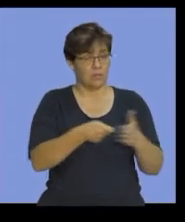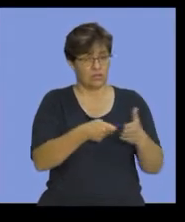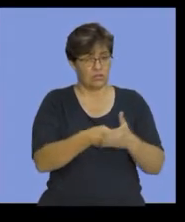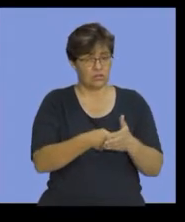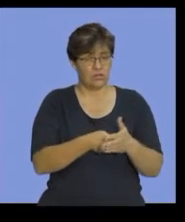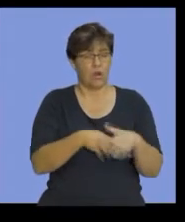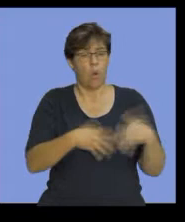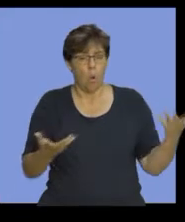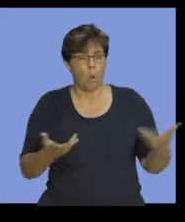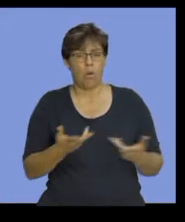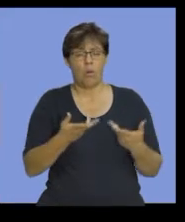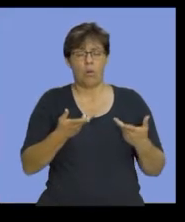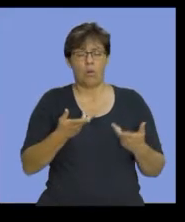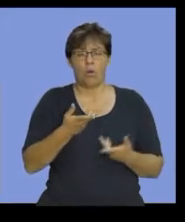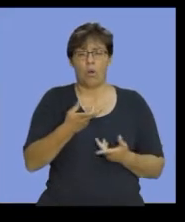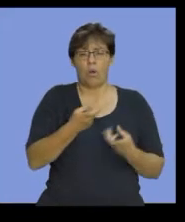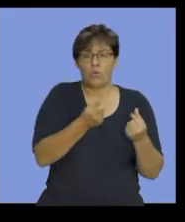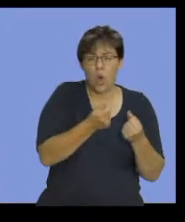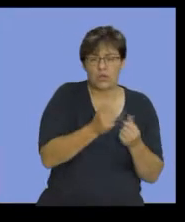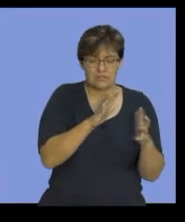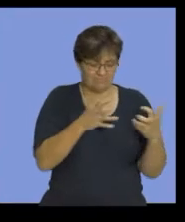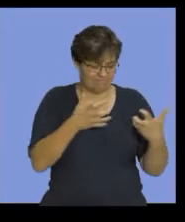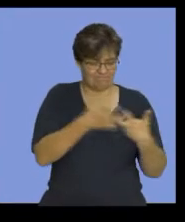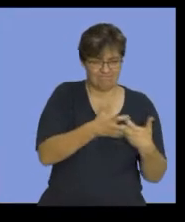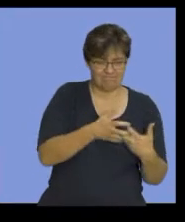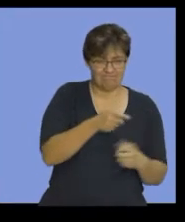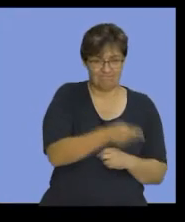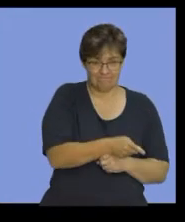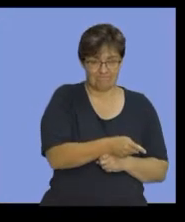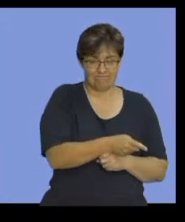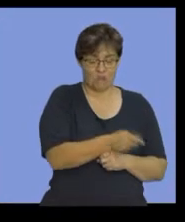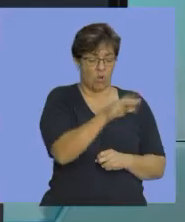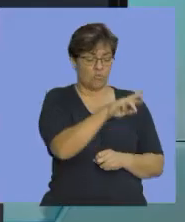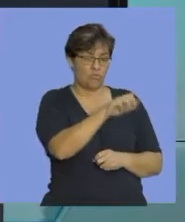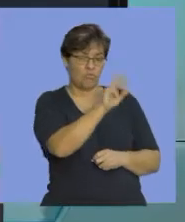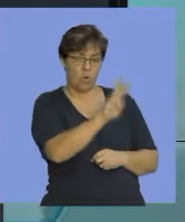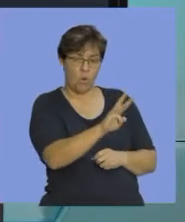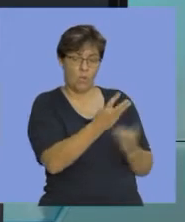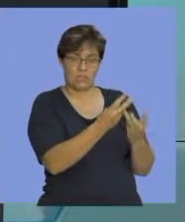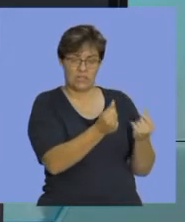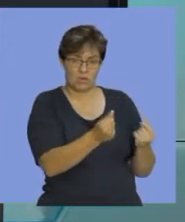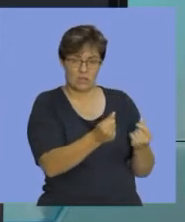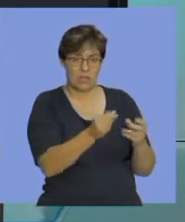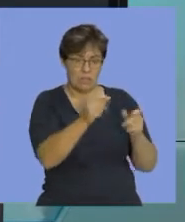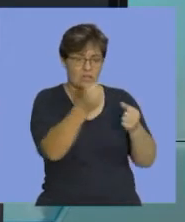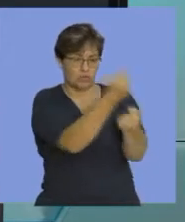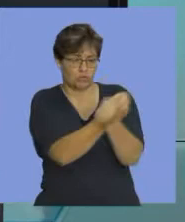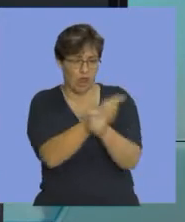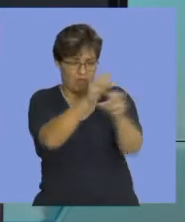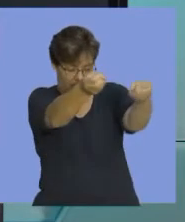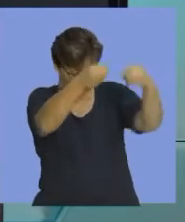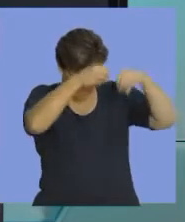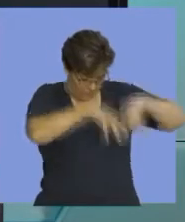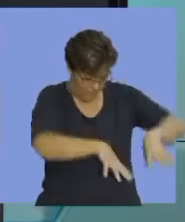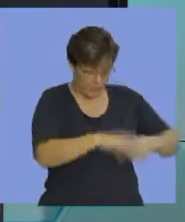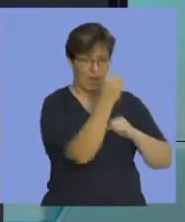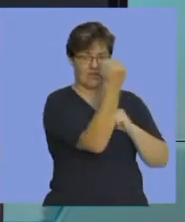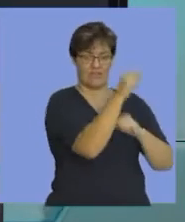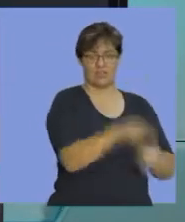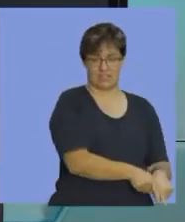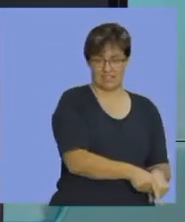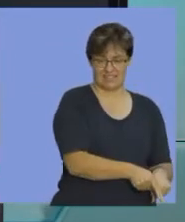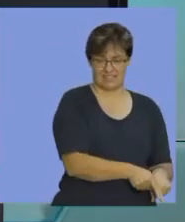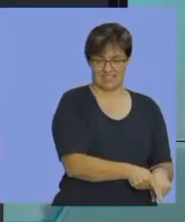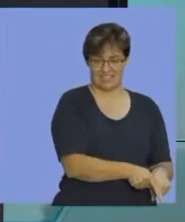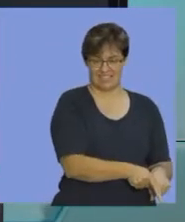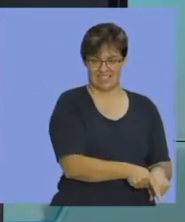all the costs incurred in bringing the raw materials to our place of manufacture, to where